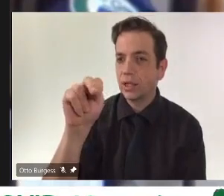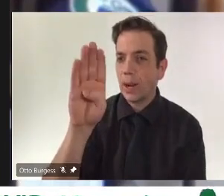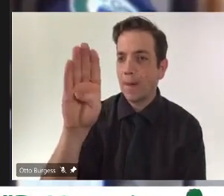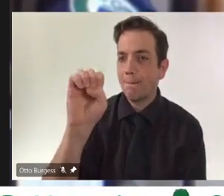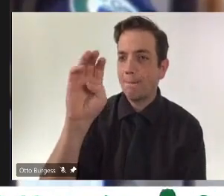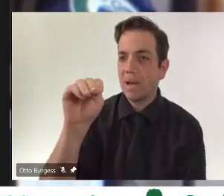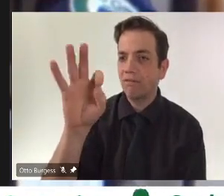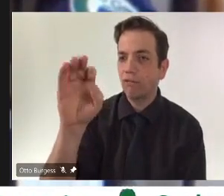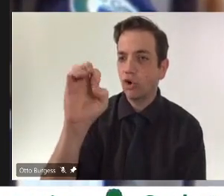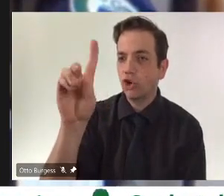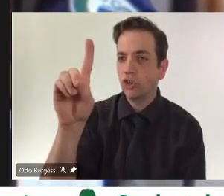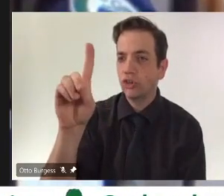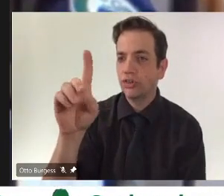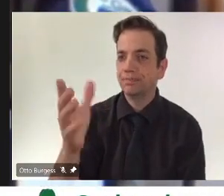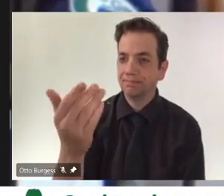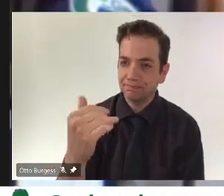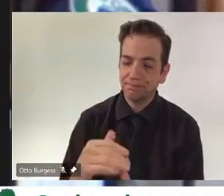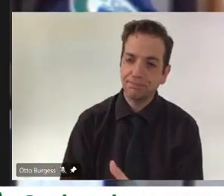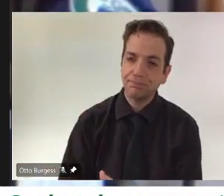Hi.